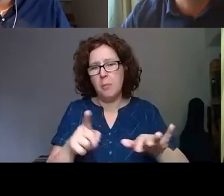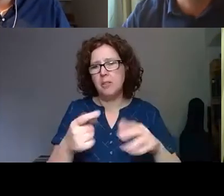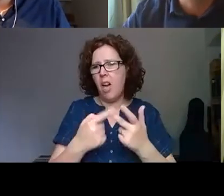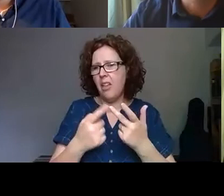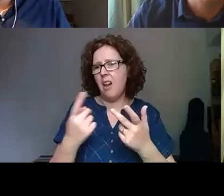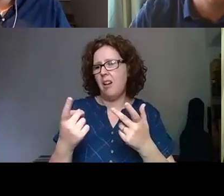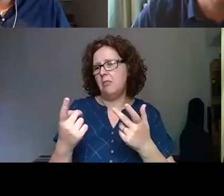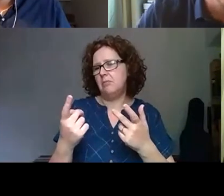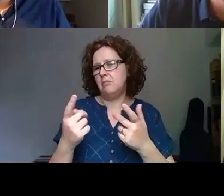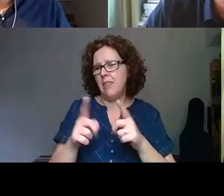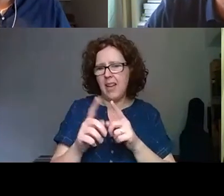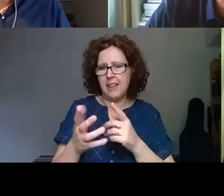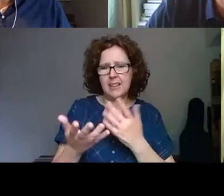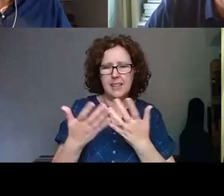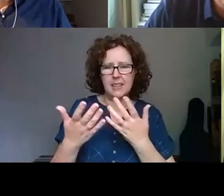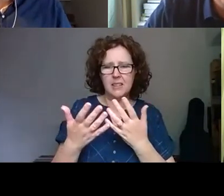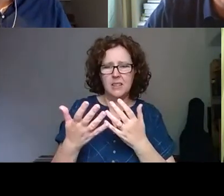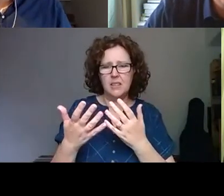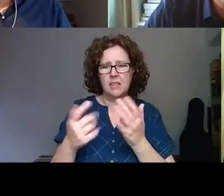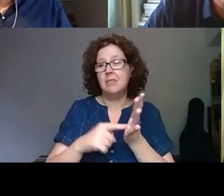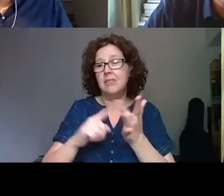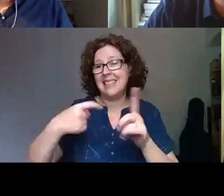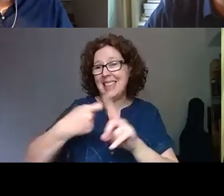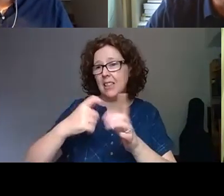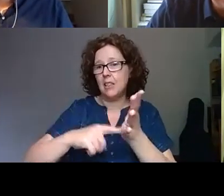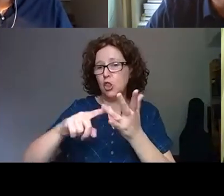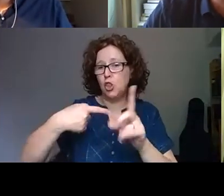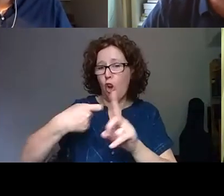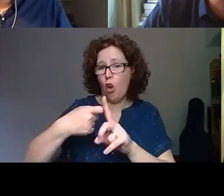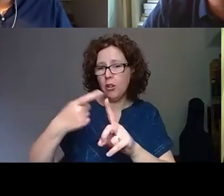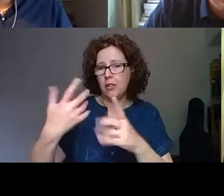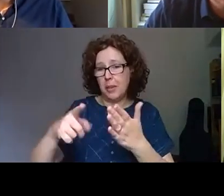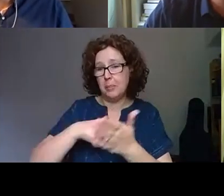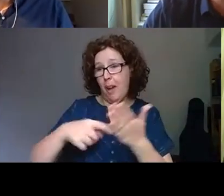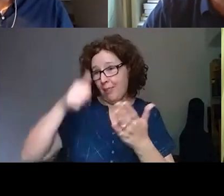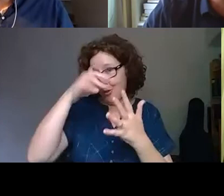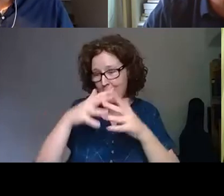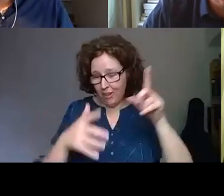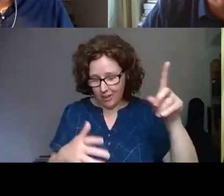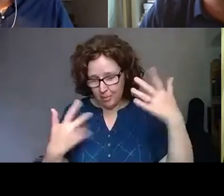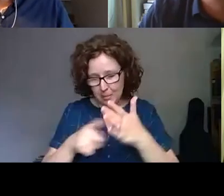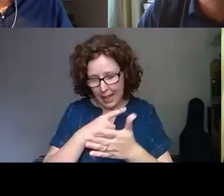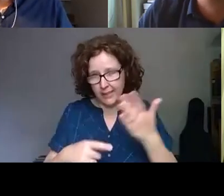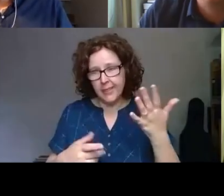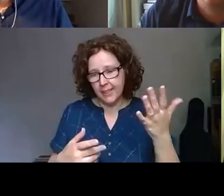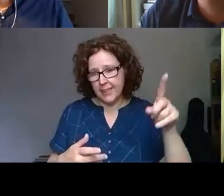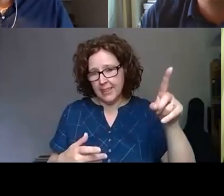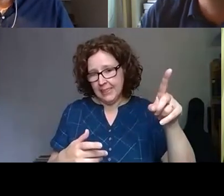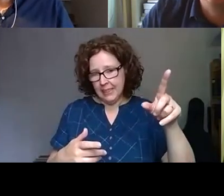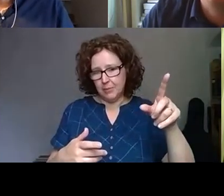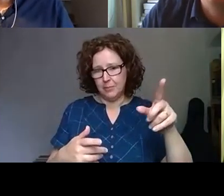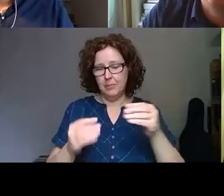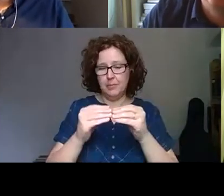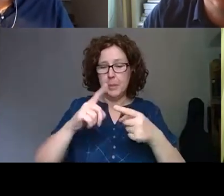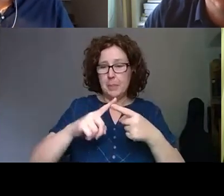social media platform as TikTok that was banned by United States and B station.